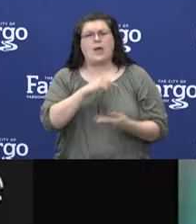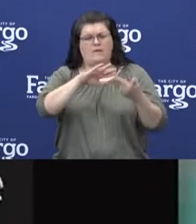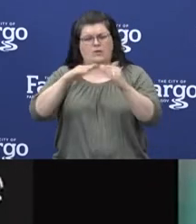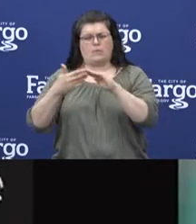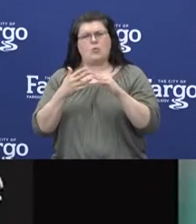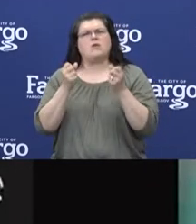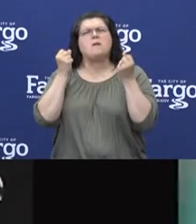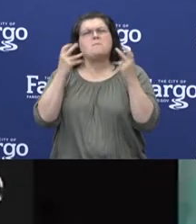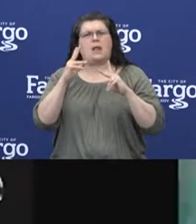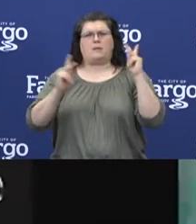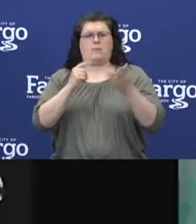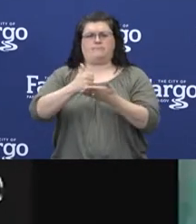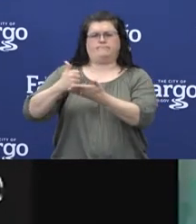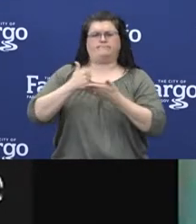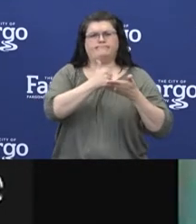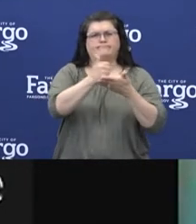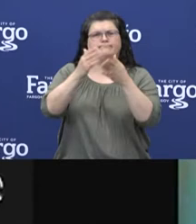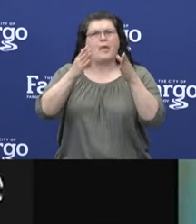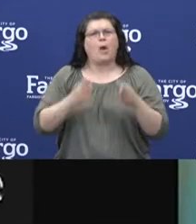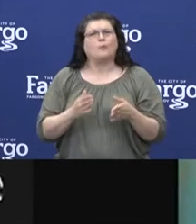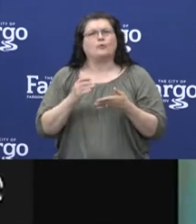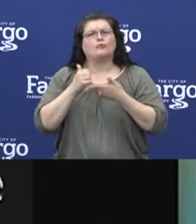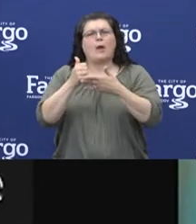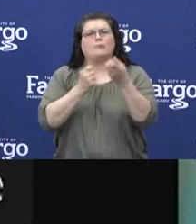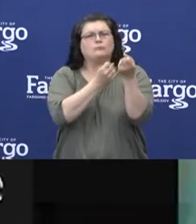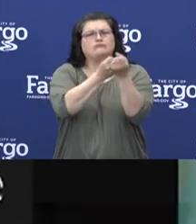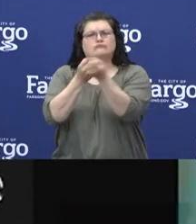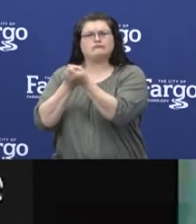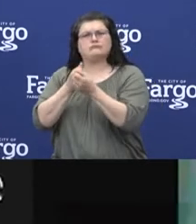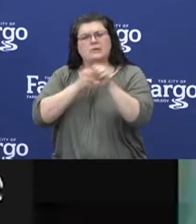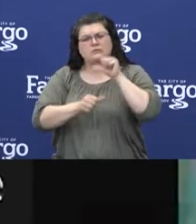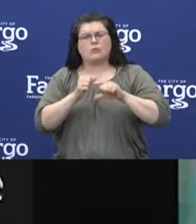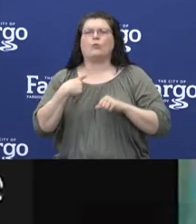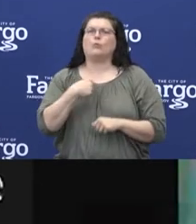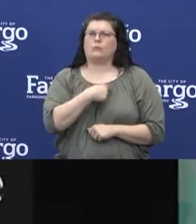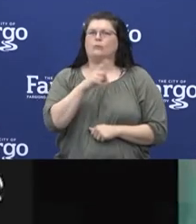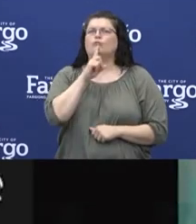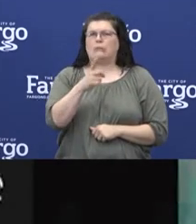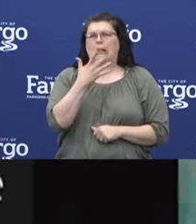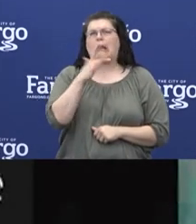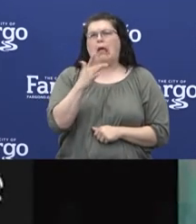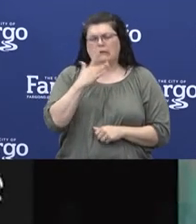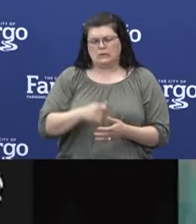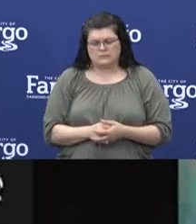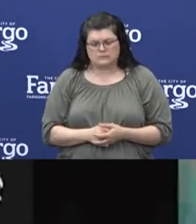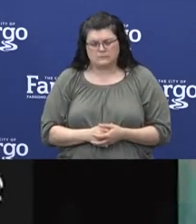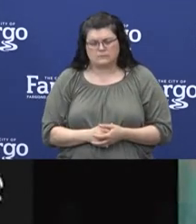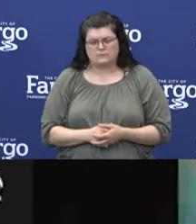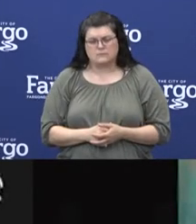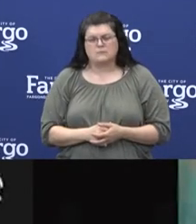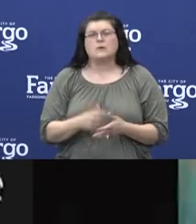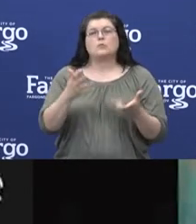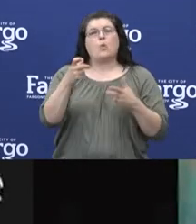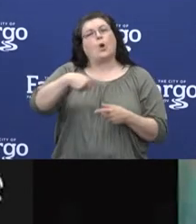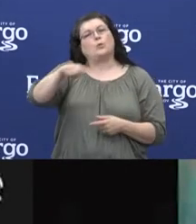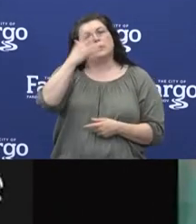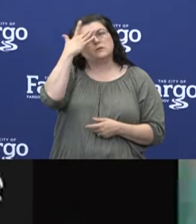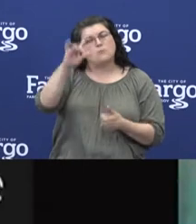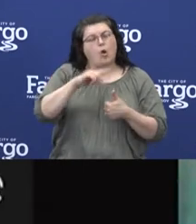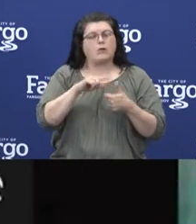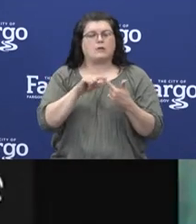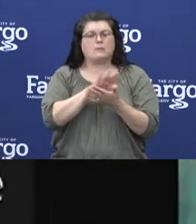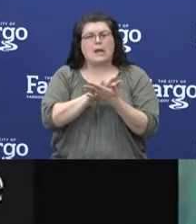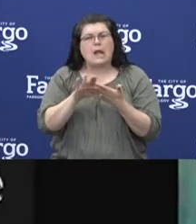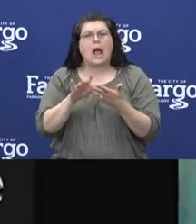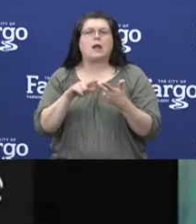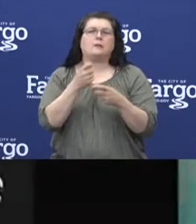full of helpers ready to support each other, and for that, we are very fortunate. So as always, be smart, be kind, be